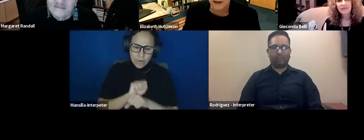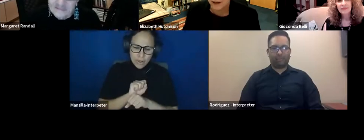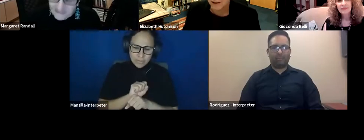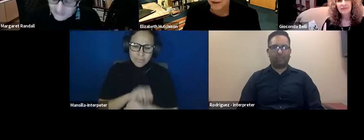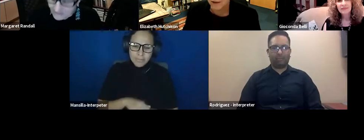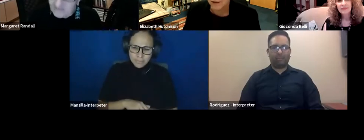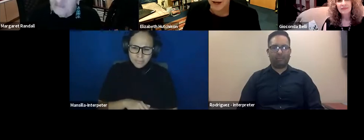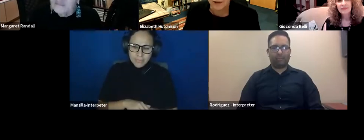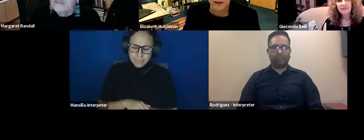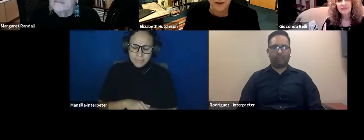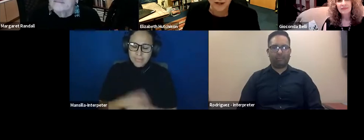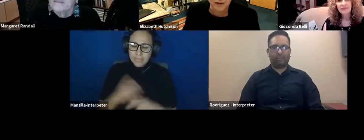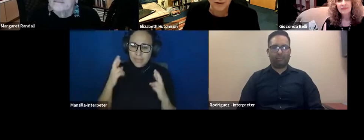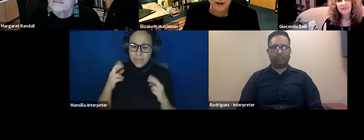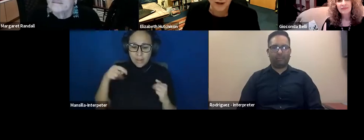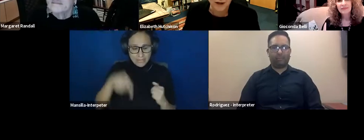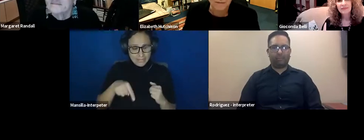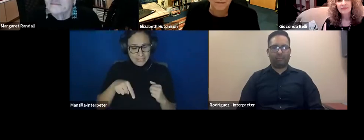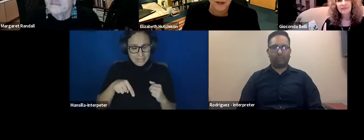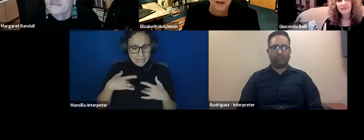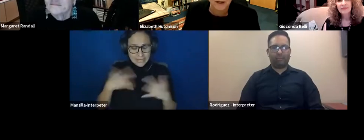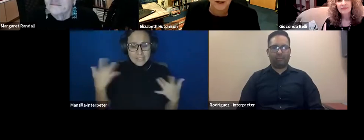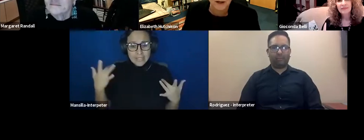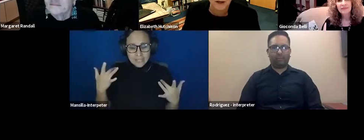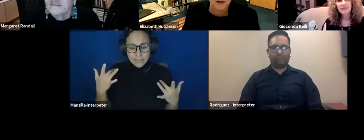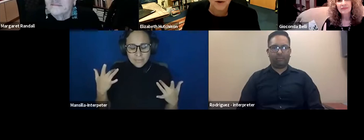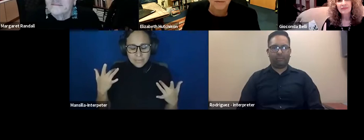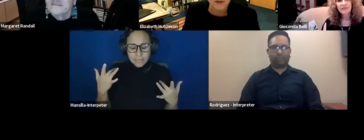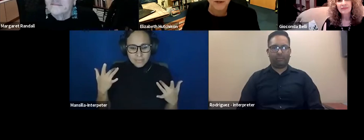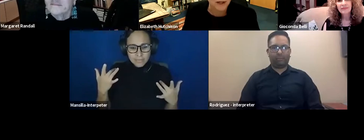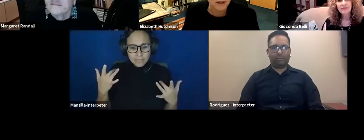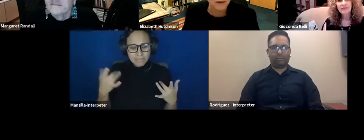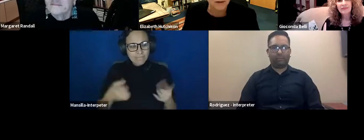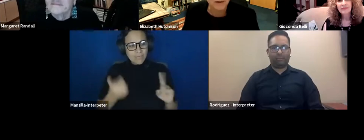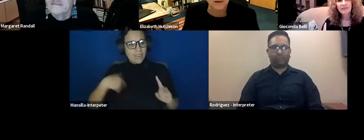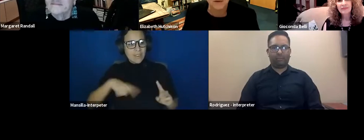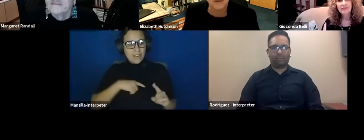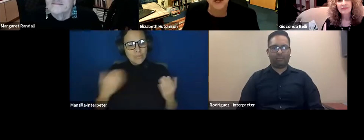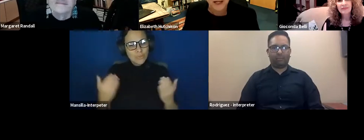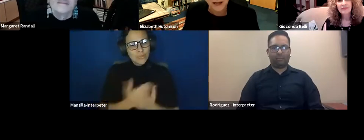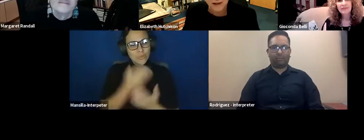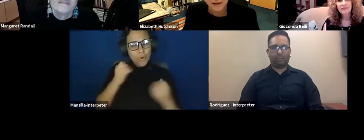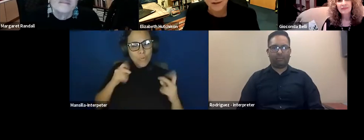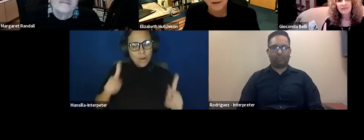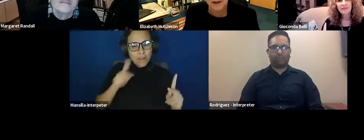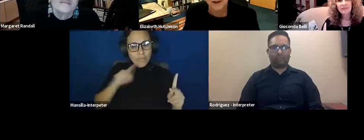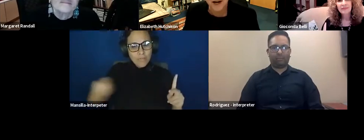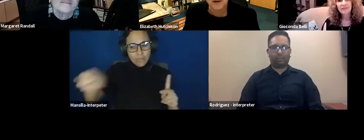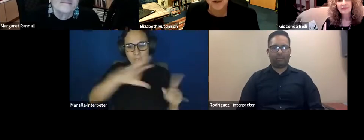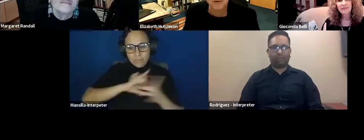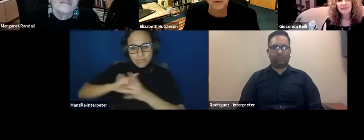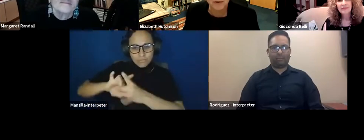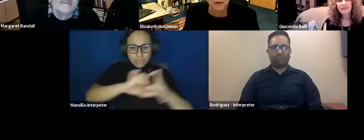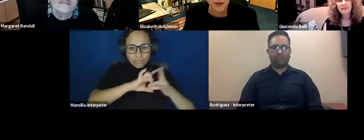that, uh, this has given us, um, uh, new opportunities to connect, uh,